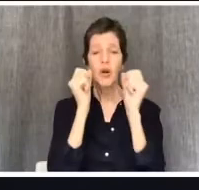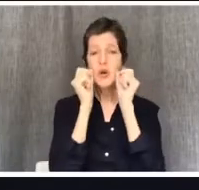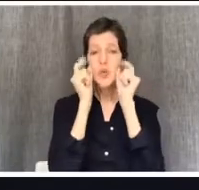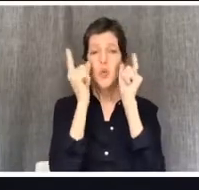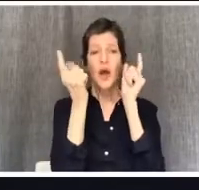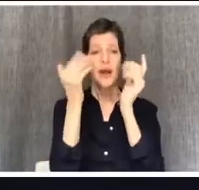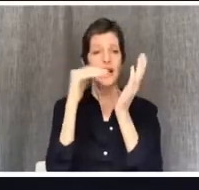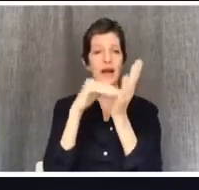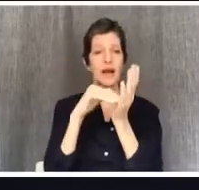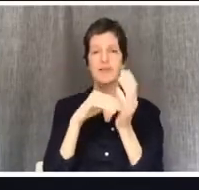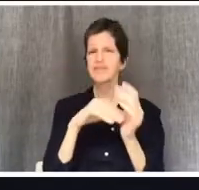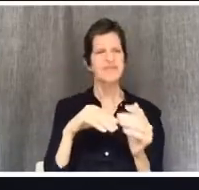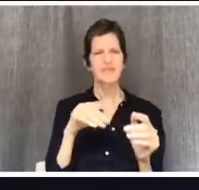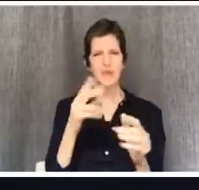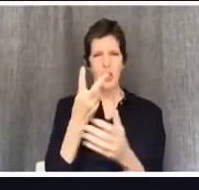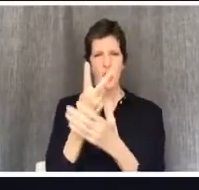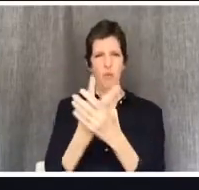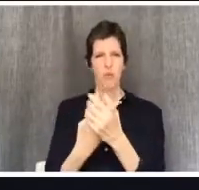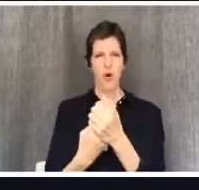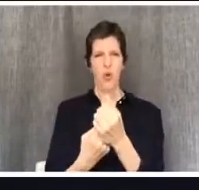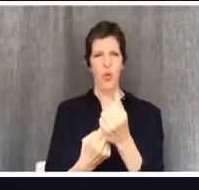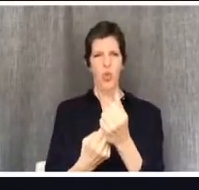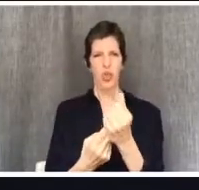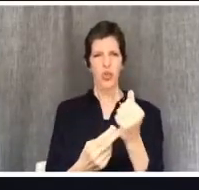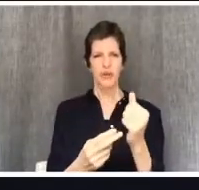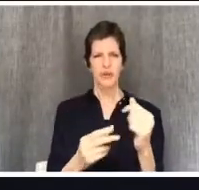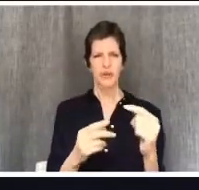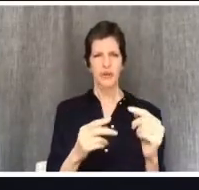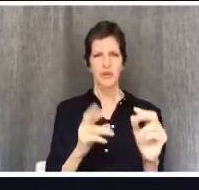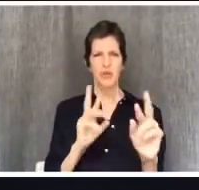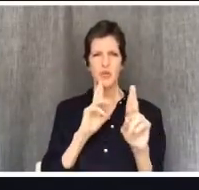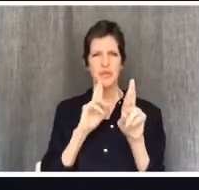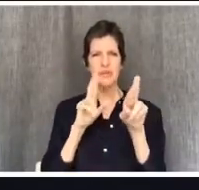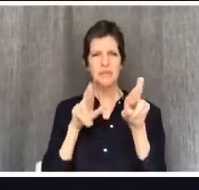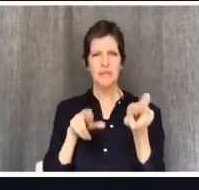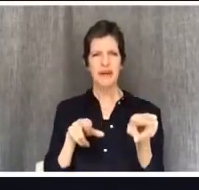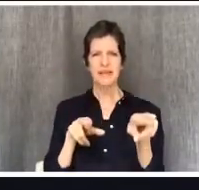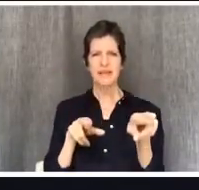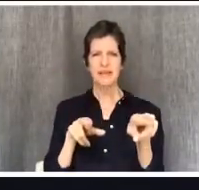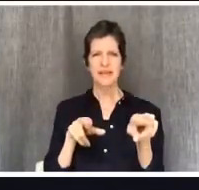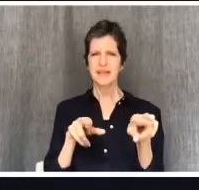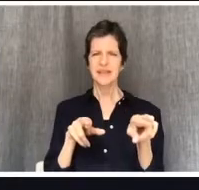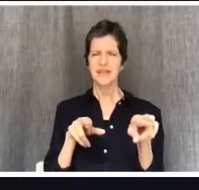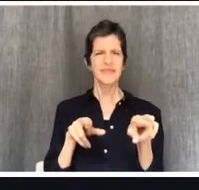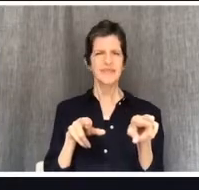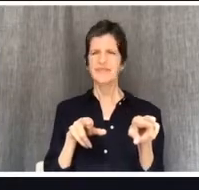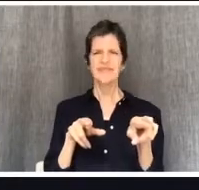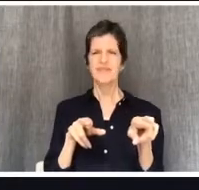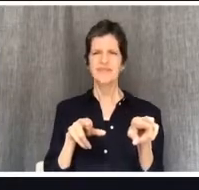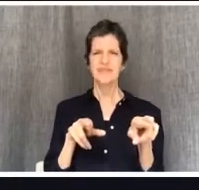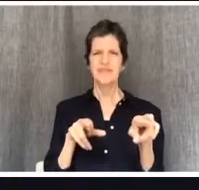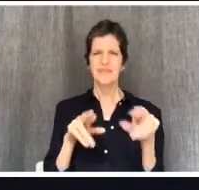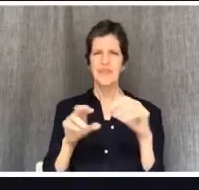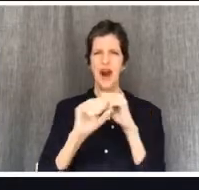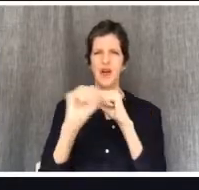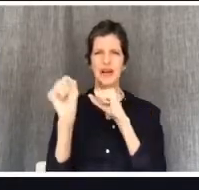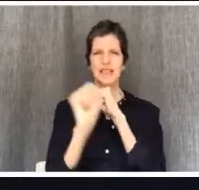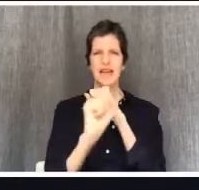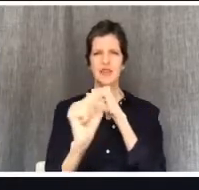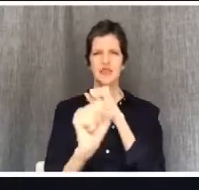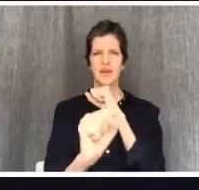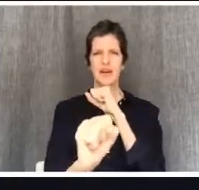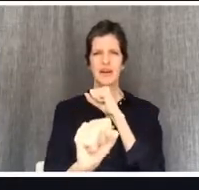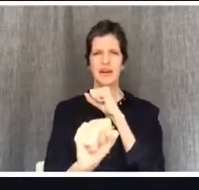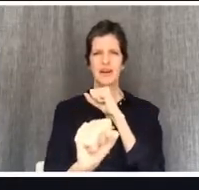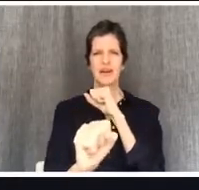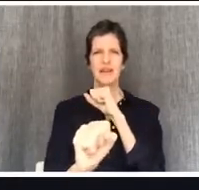I'm seeing those two sorts of responses, uh, to, to the COVID-19 crisis, especially as we're asked to stay in our homes for